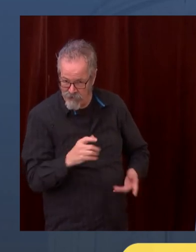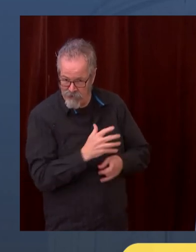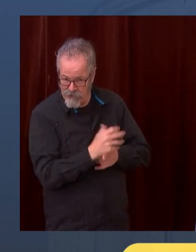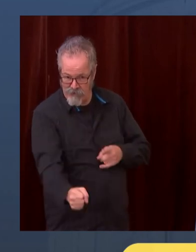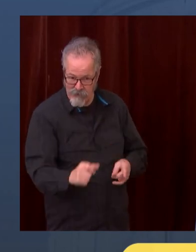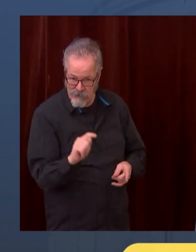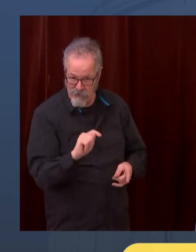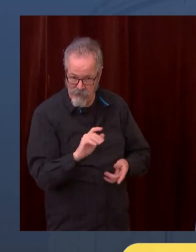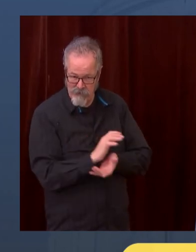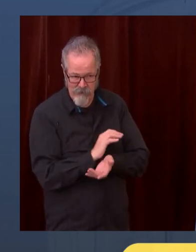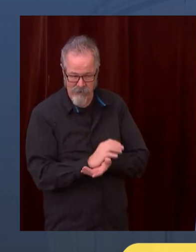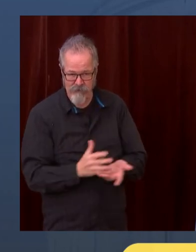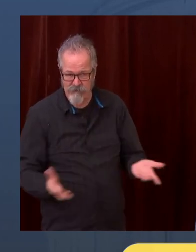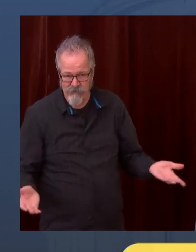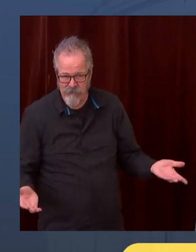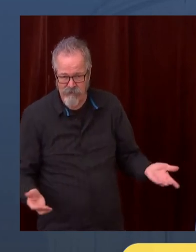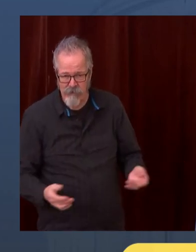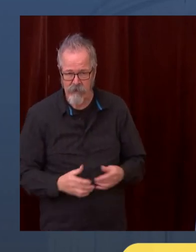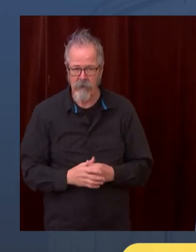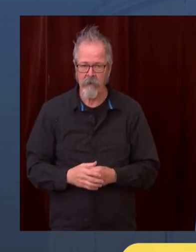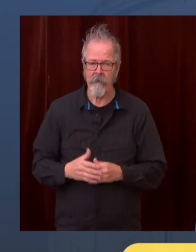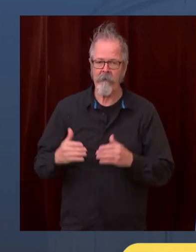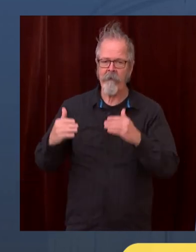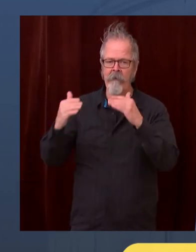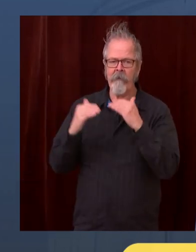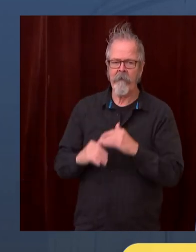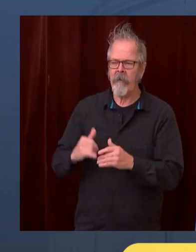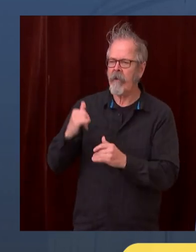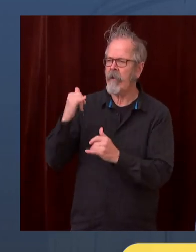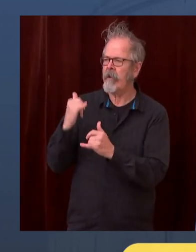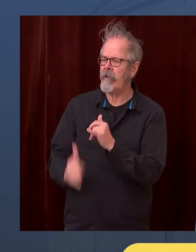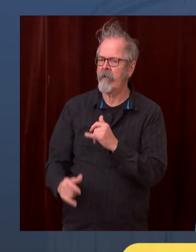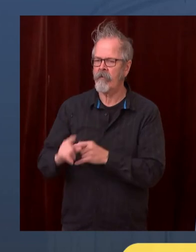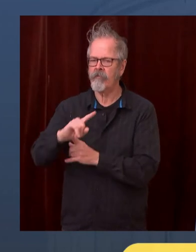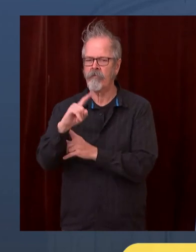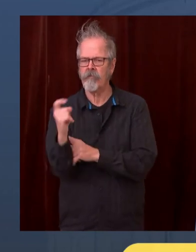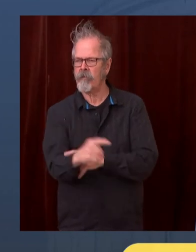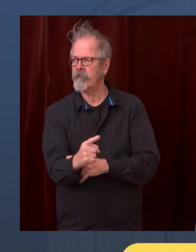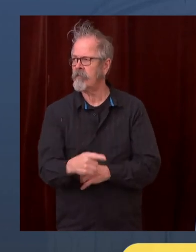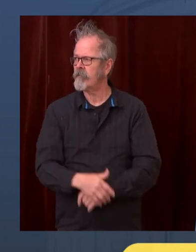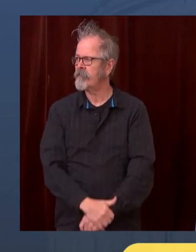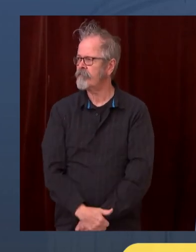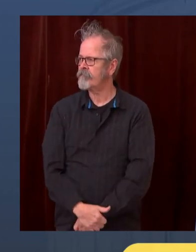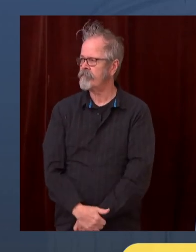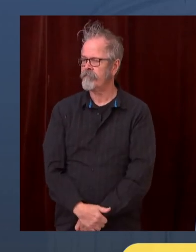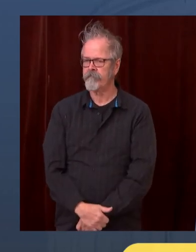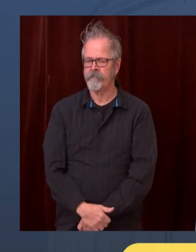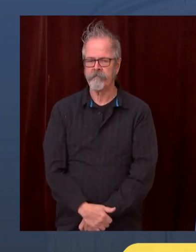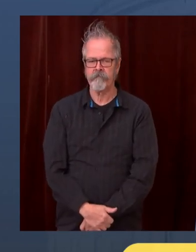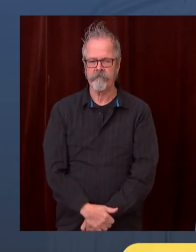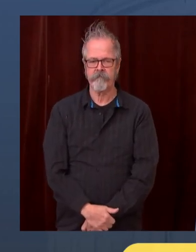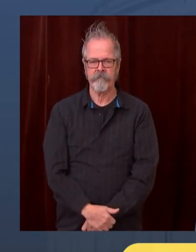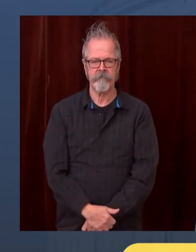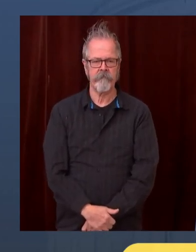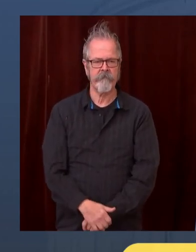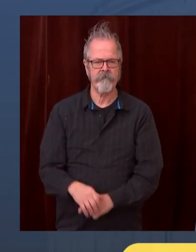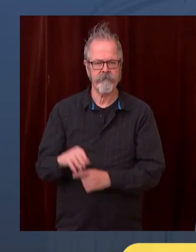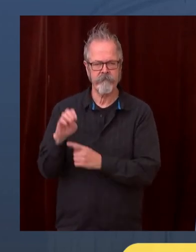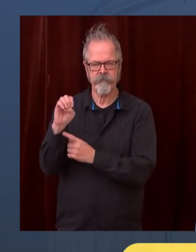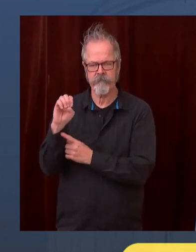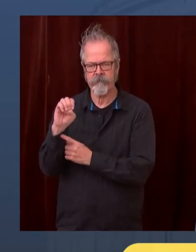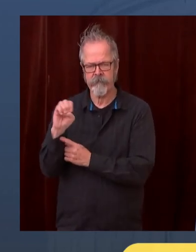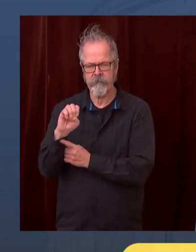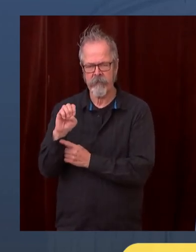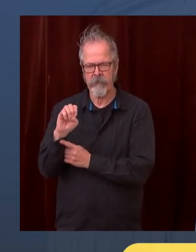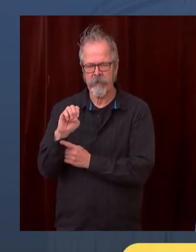Maybe I want to follow up on a question that Austin asked to the public health officials using that science about